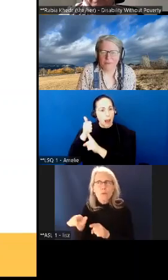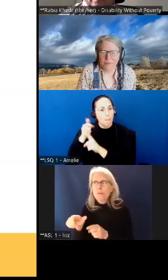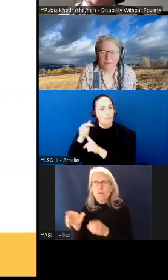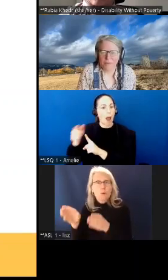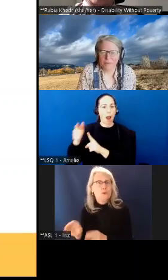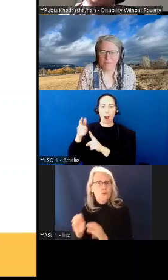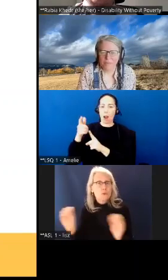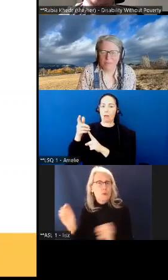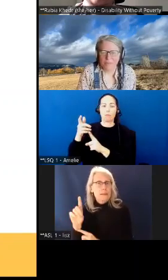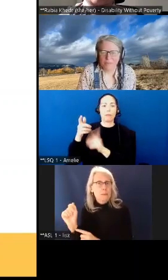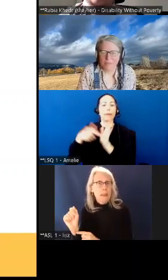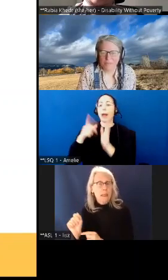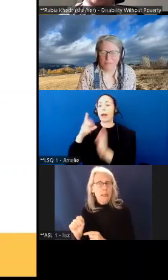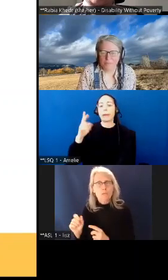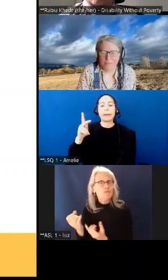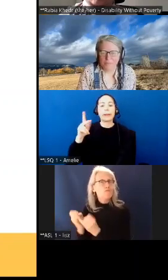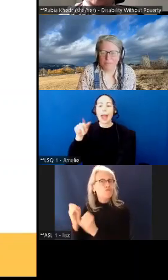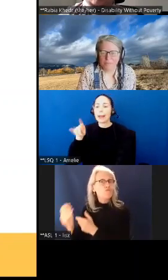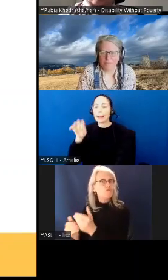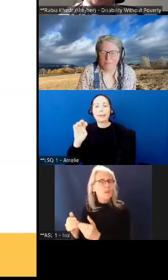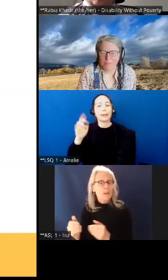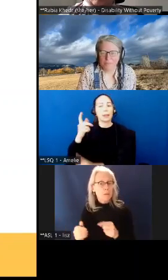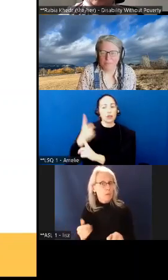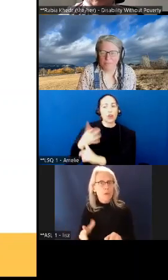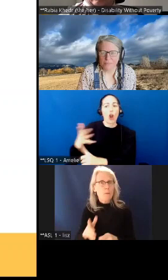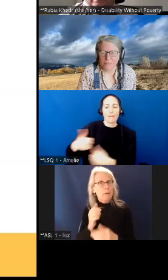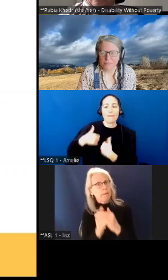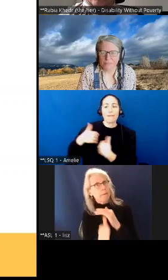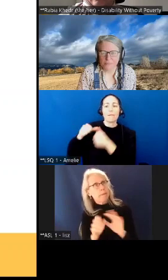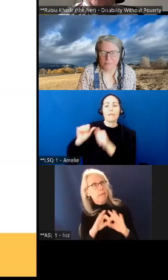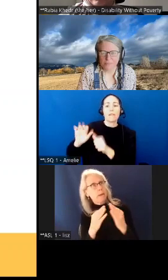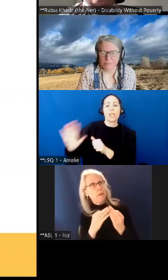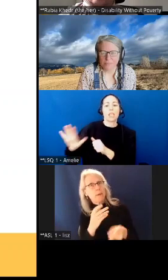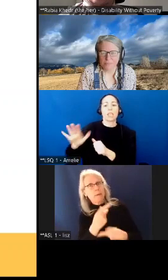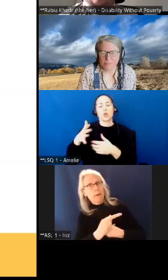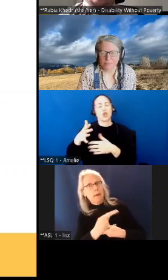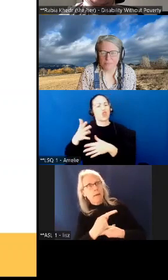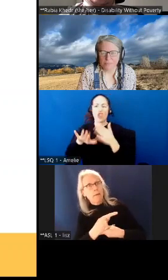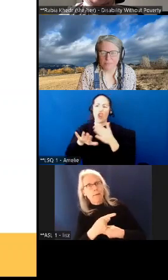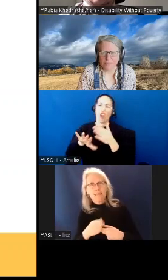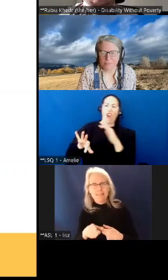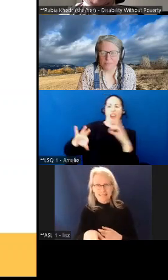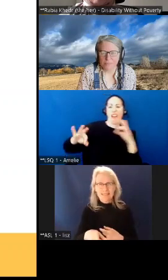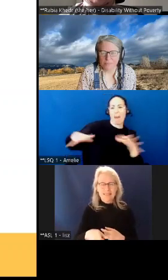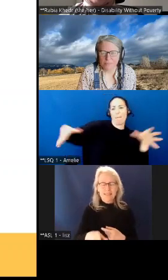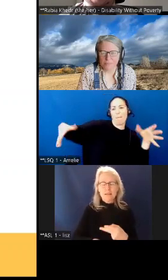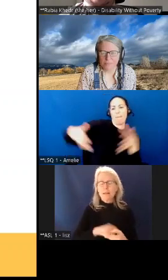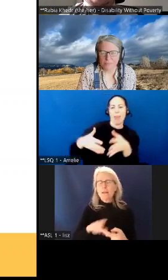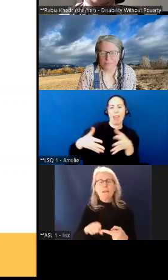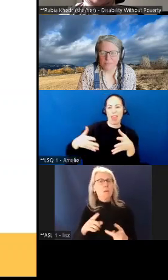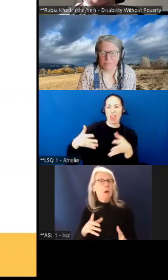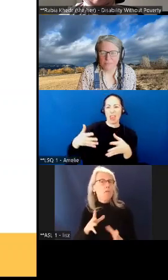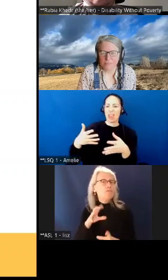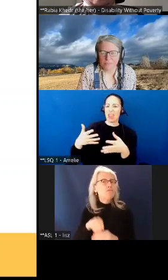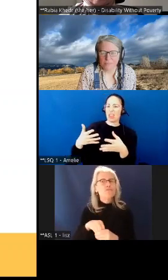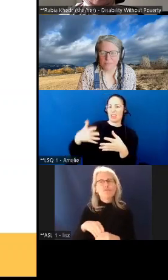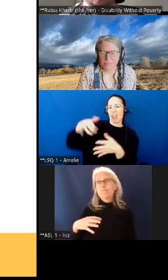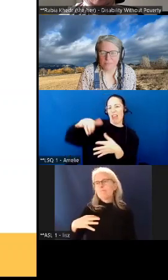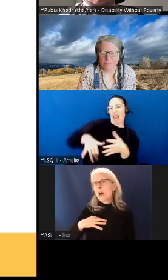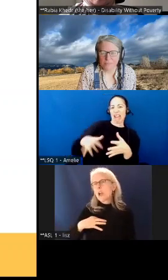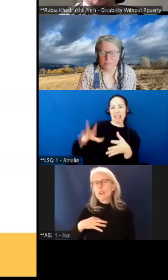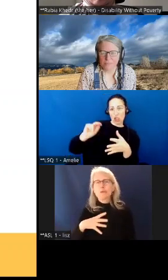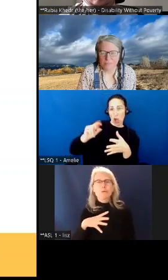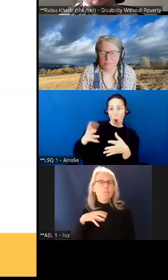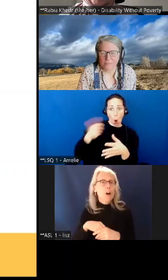living for a lifetime with family it would allow somebody to volunteer to maybe even consider